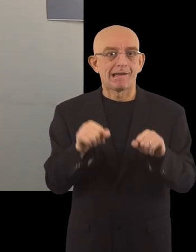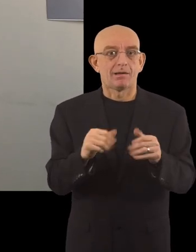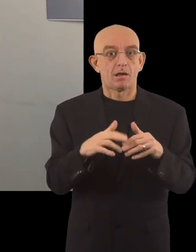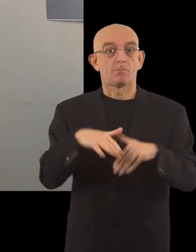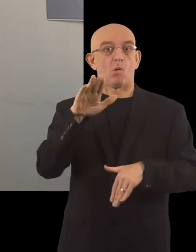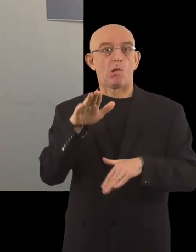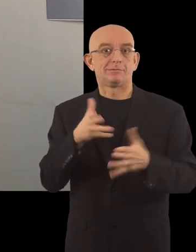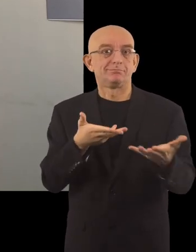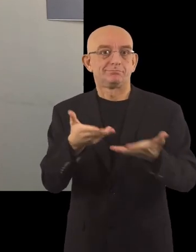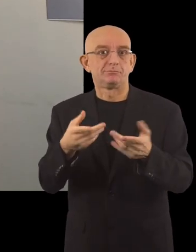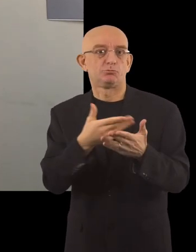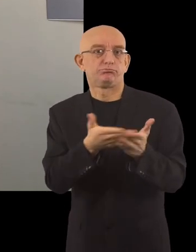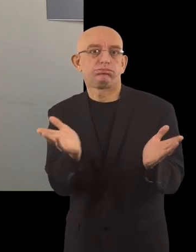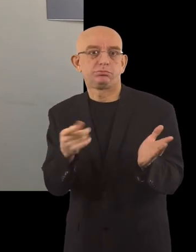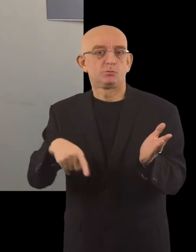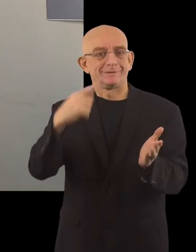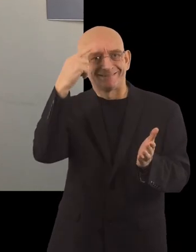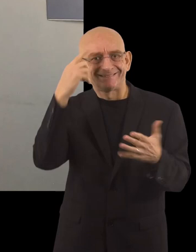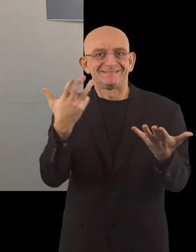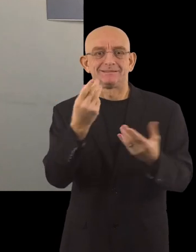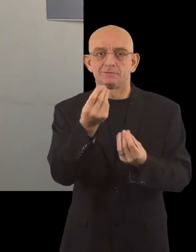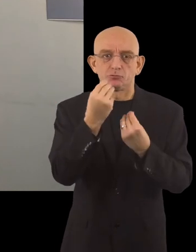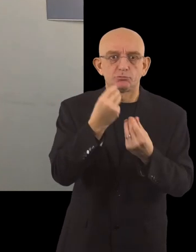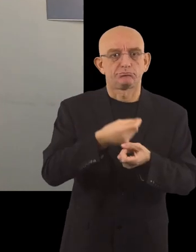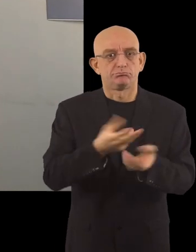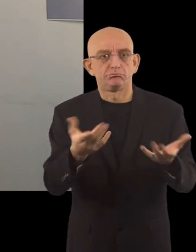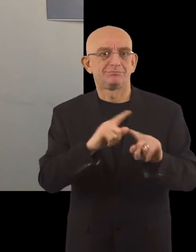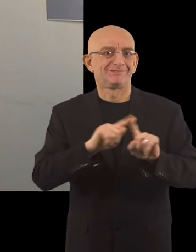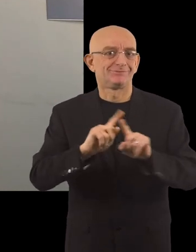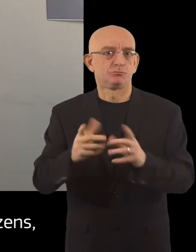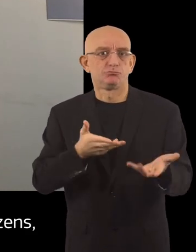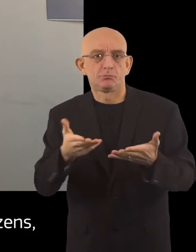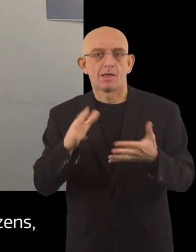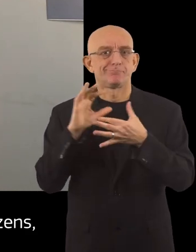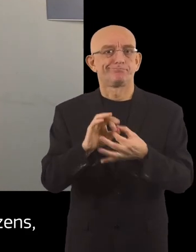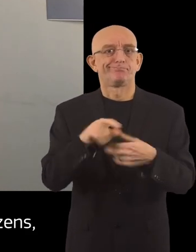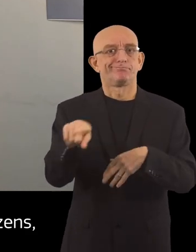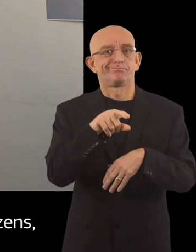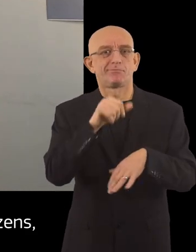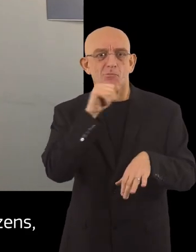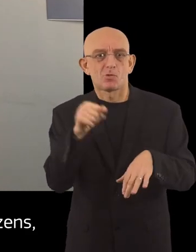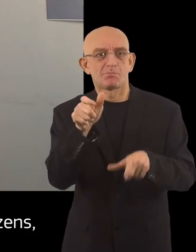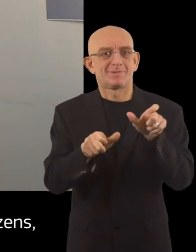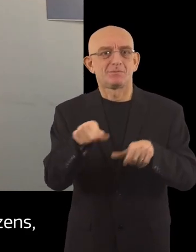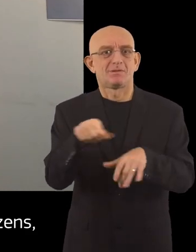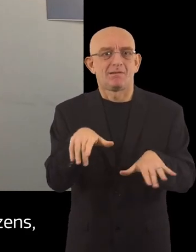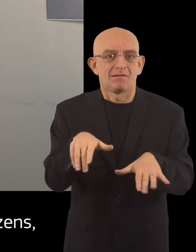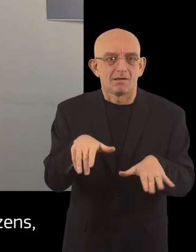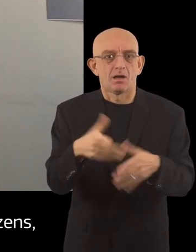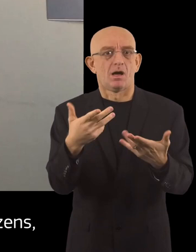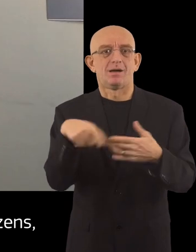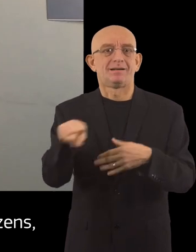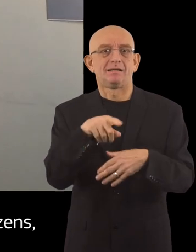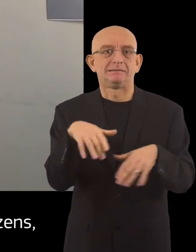to increase the number of services we can provide, and that includes food and services home delivery for fragile and